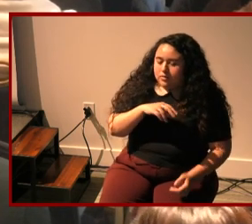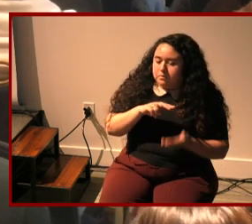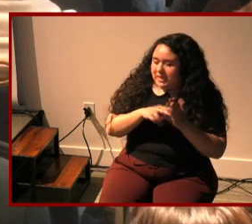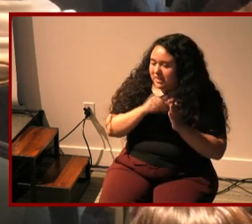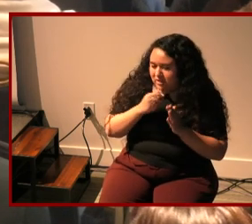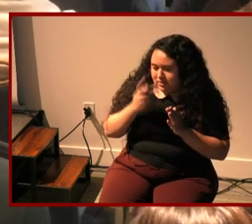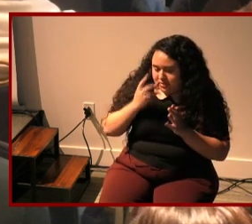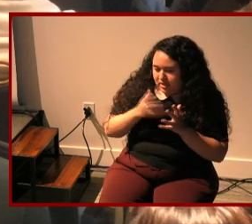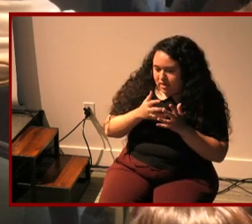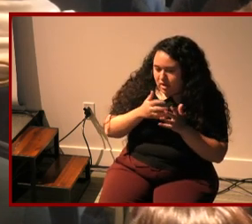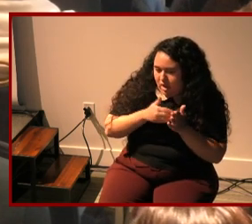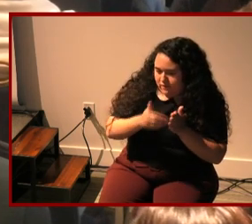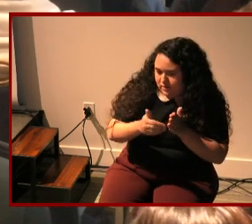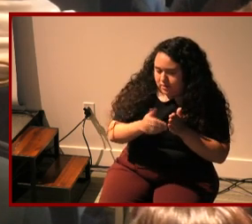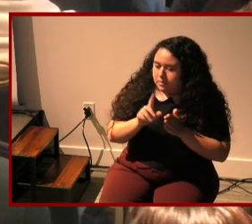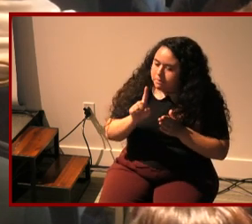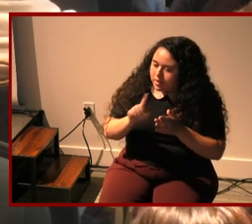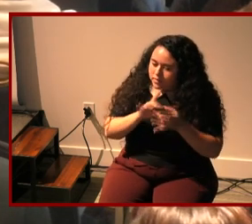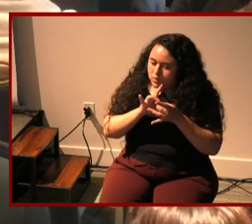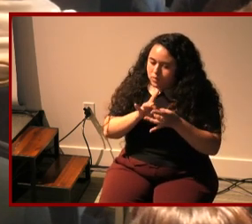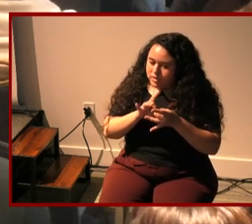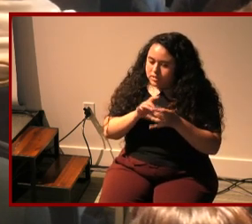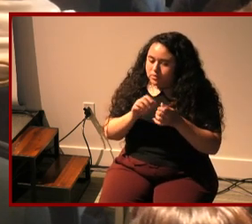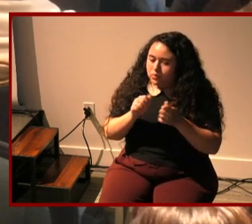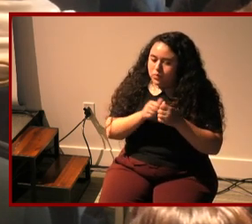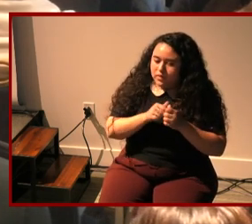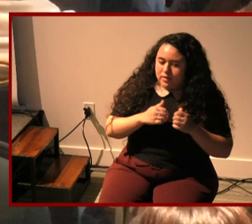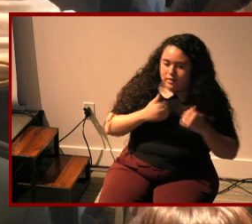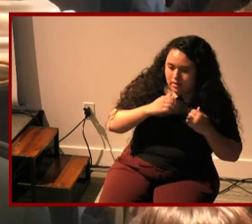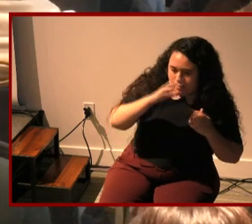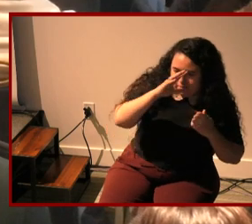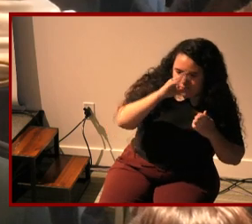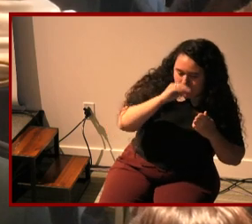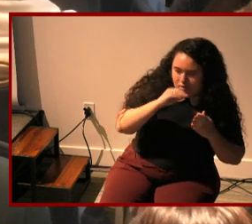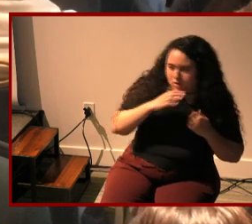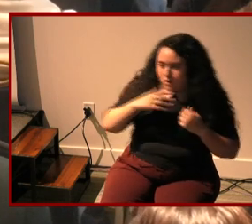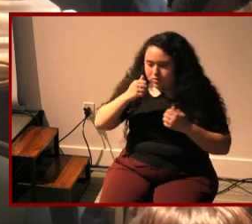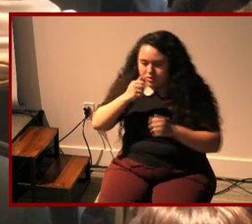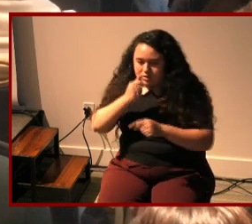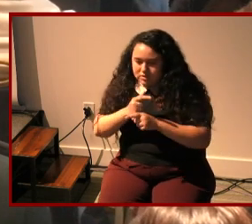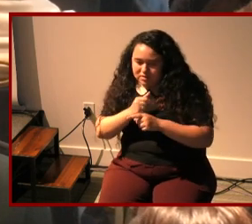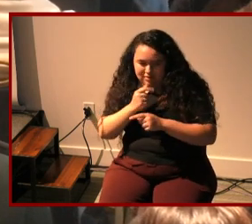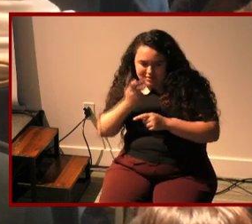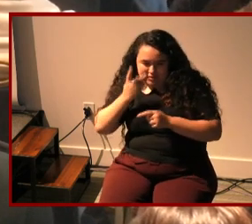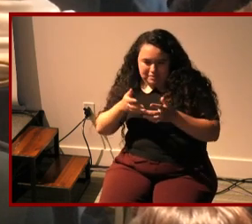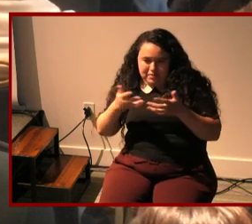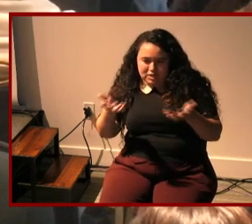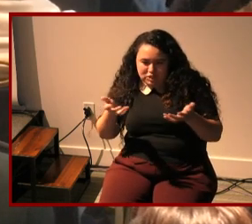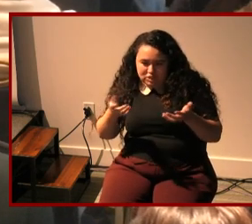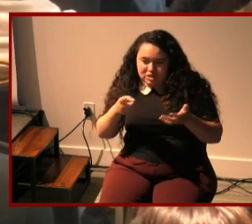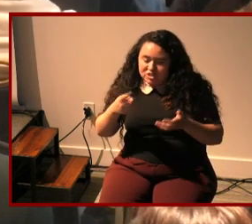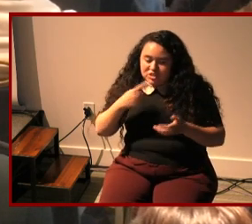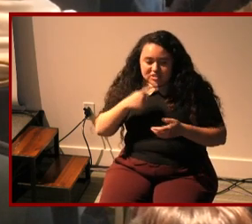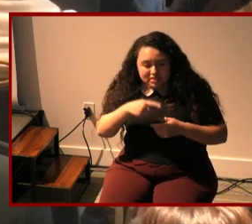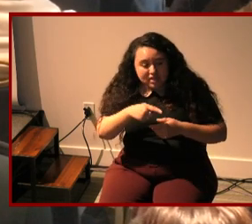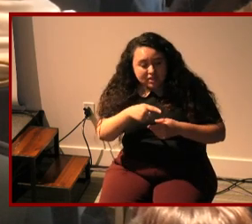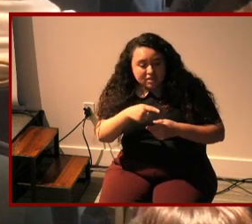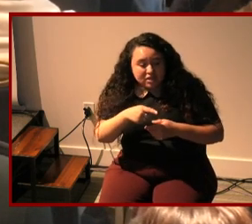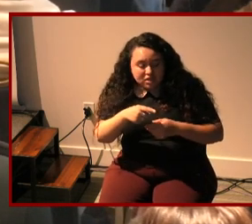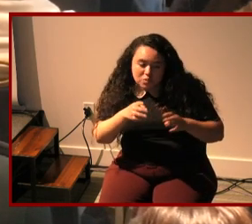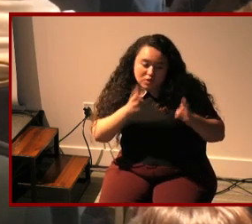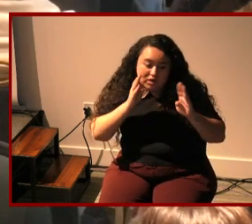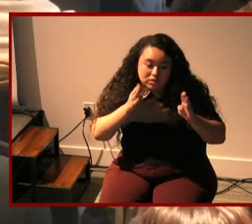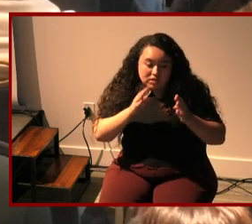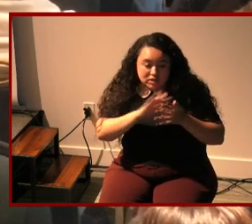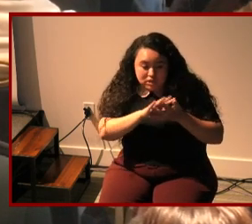the relationship between uh the young boy and his older sister where she like expresses to him like you get all the attention